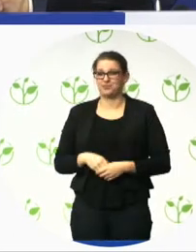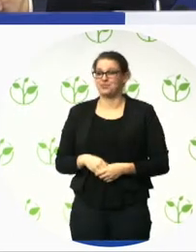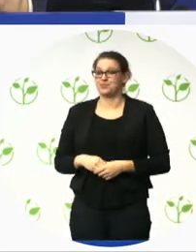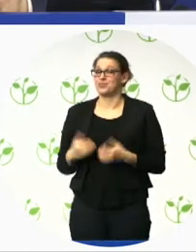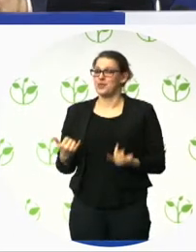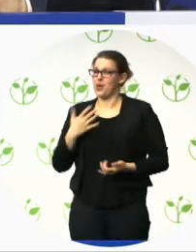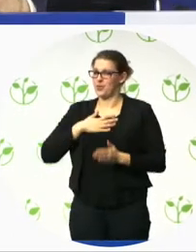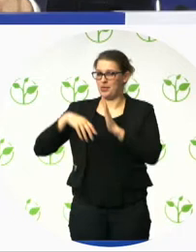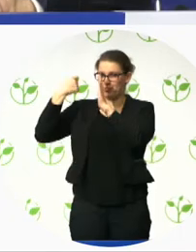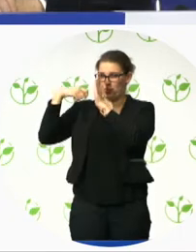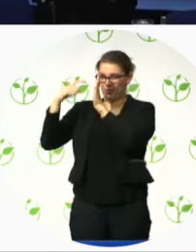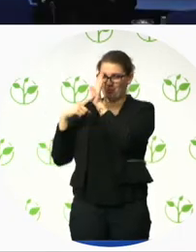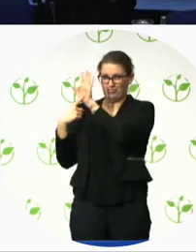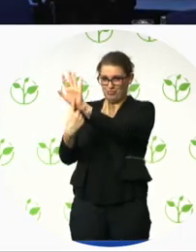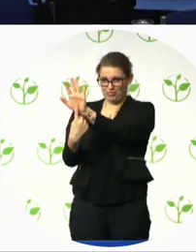say thank you very much.